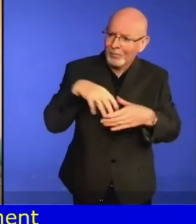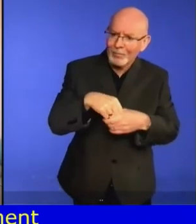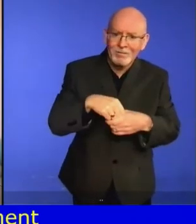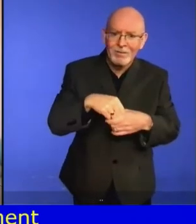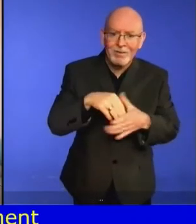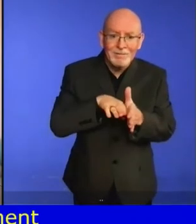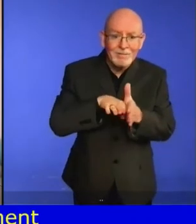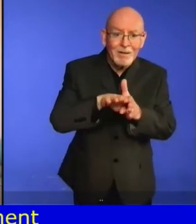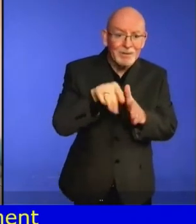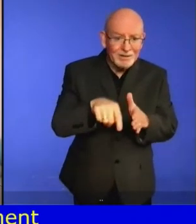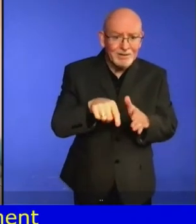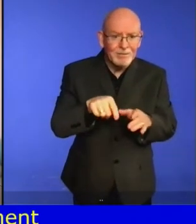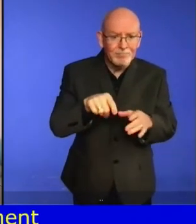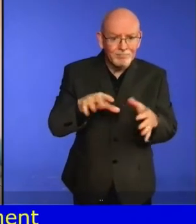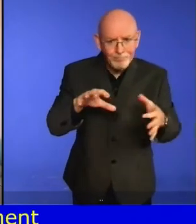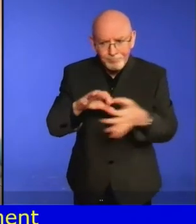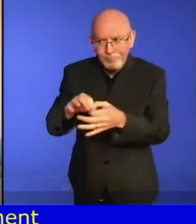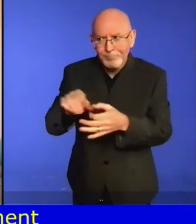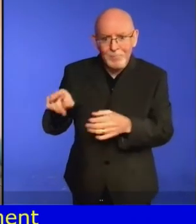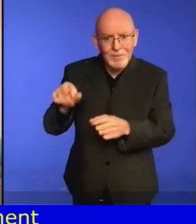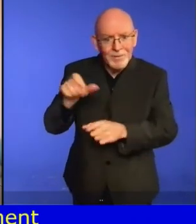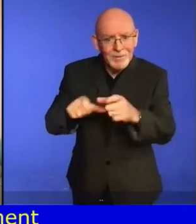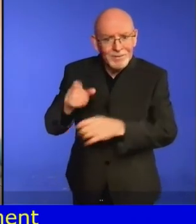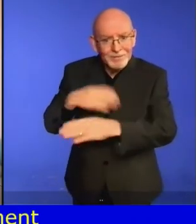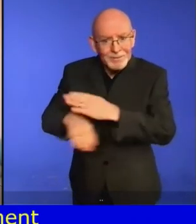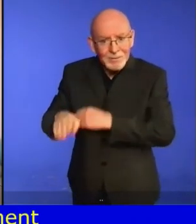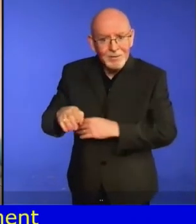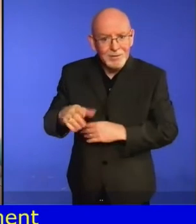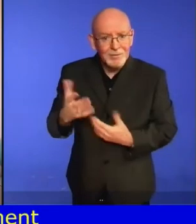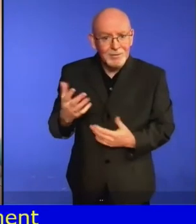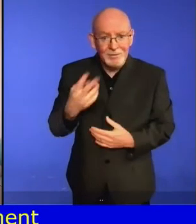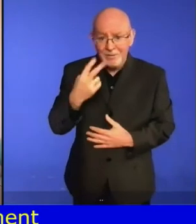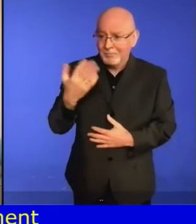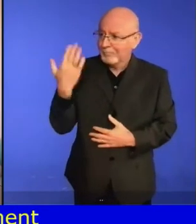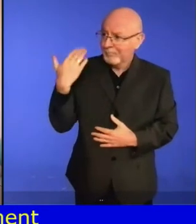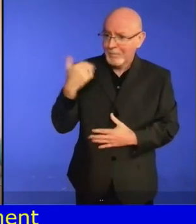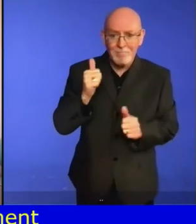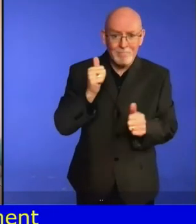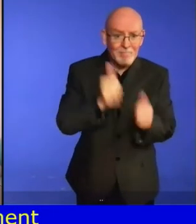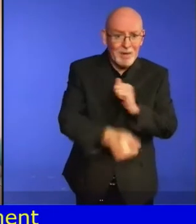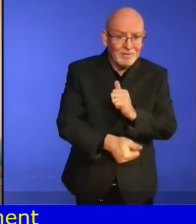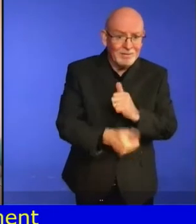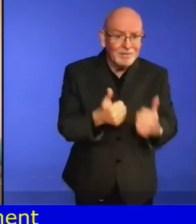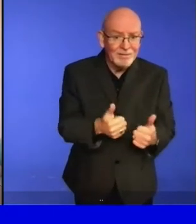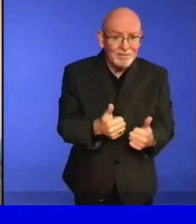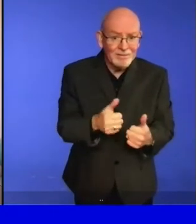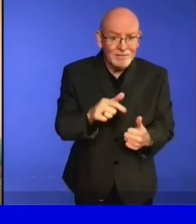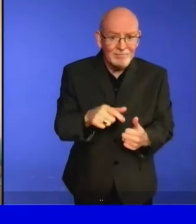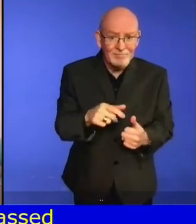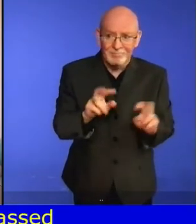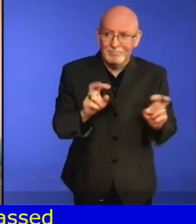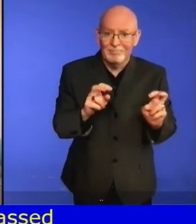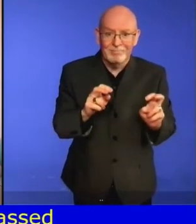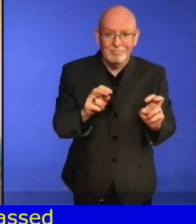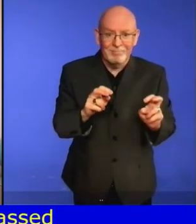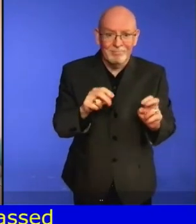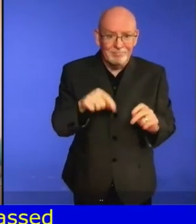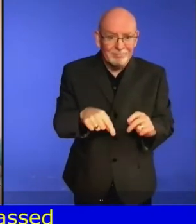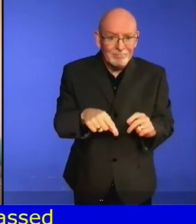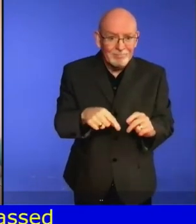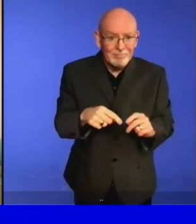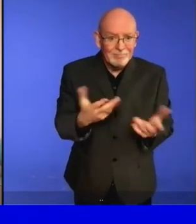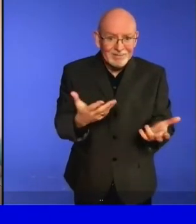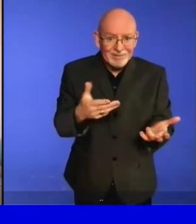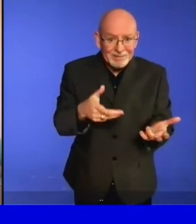-centered ministries and agencies around the world. The Generation Equality Forum scheduled for next year